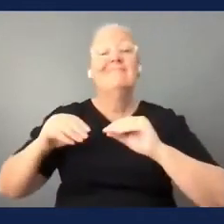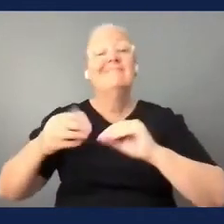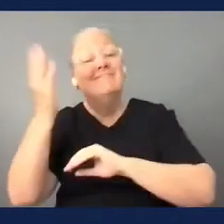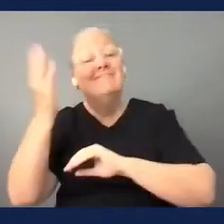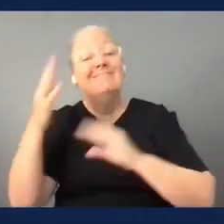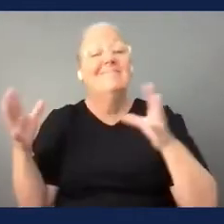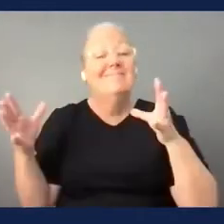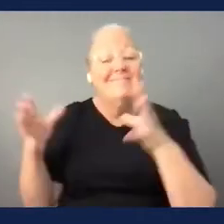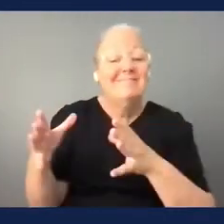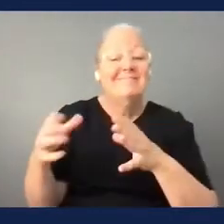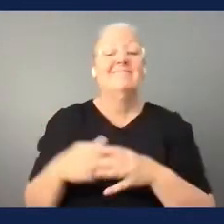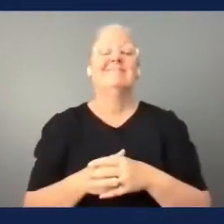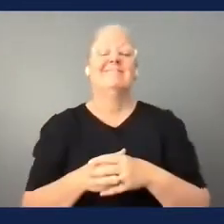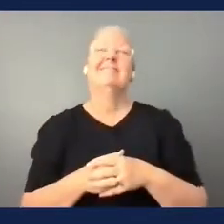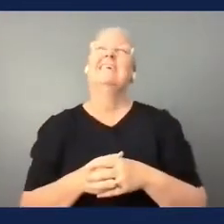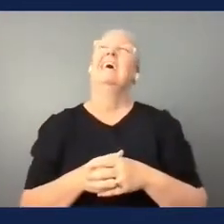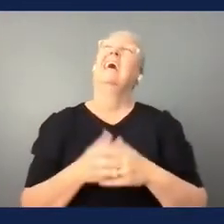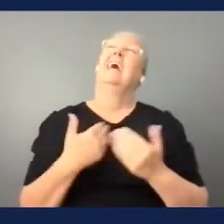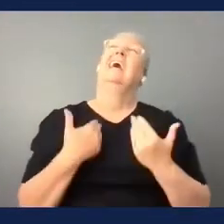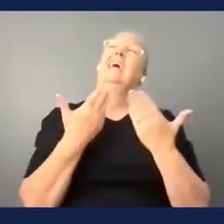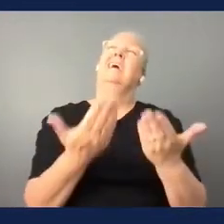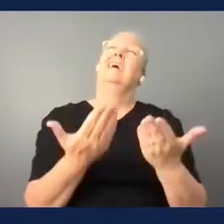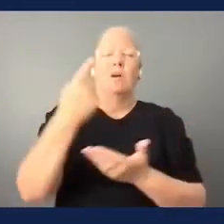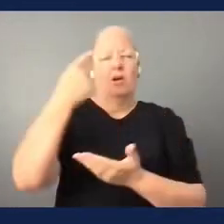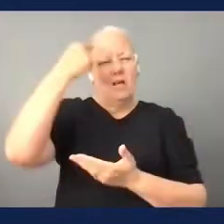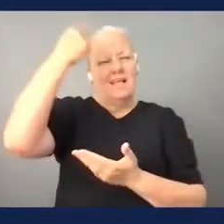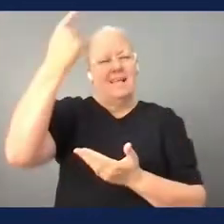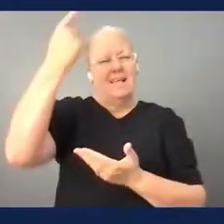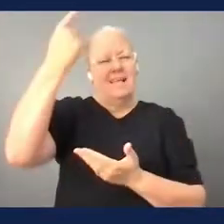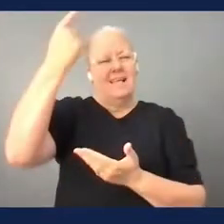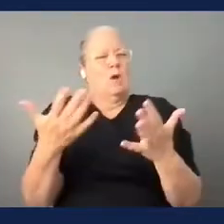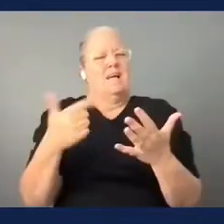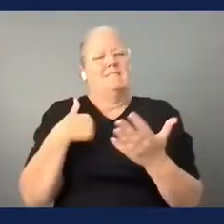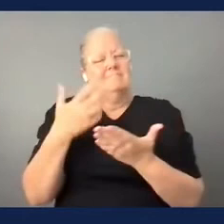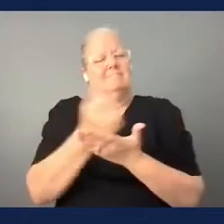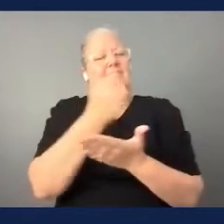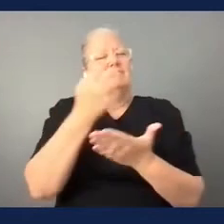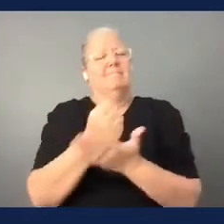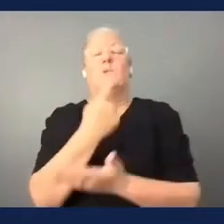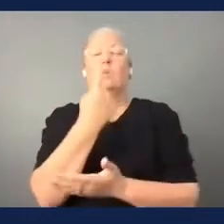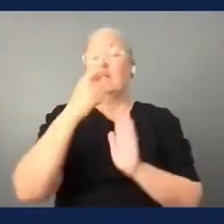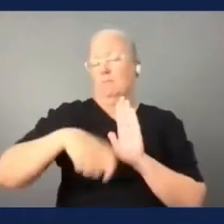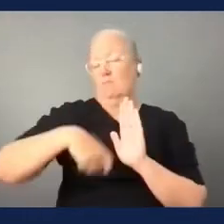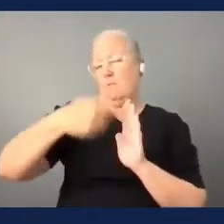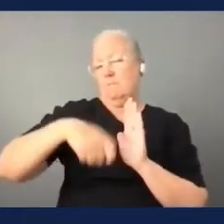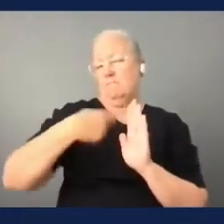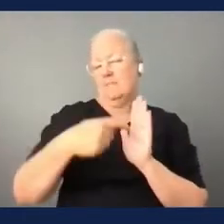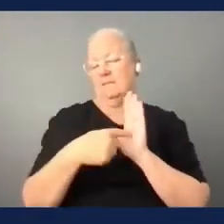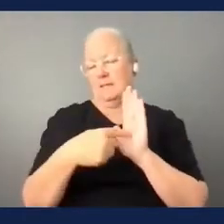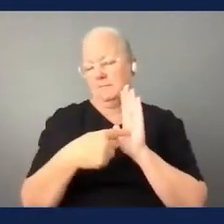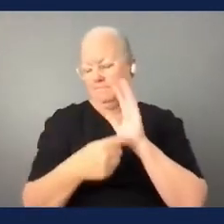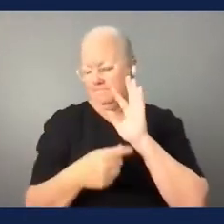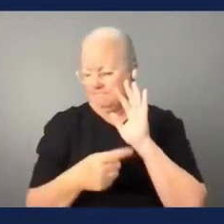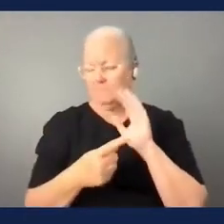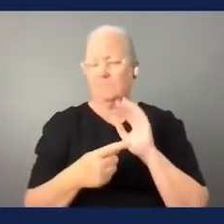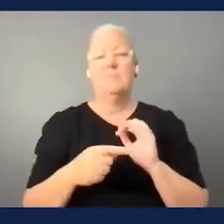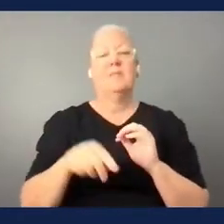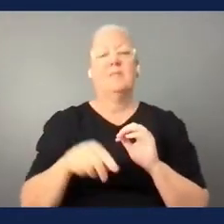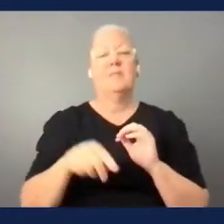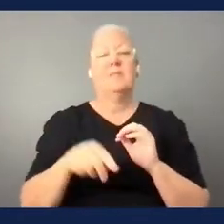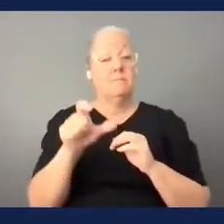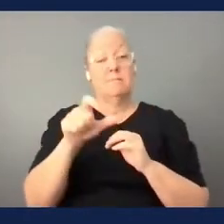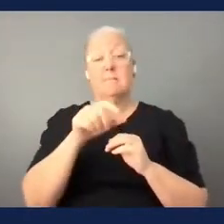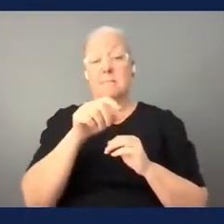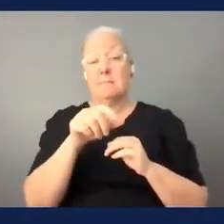come out of it so i give an example of one of the programs we ran in there it was a gentleman with dementia who came